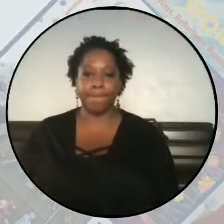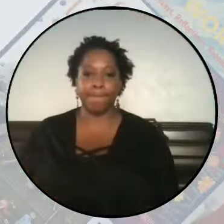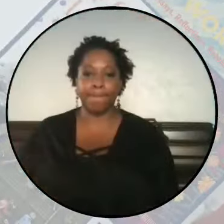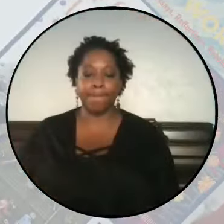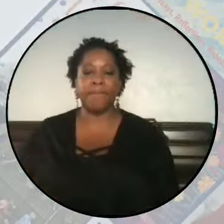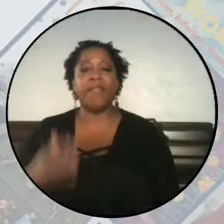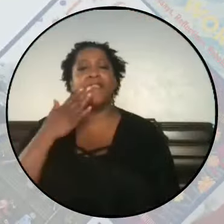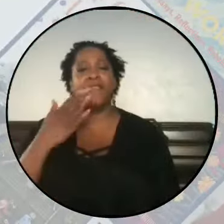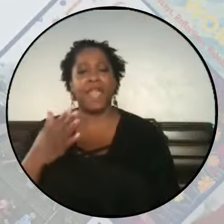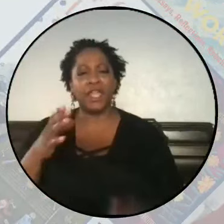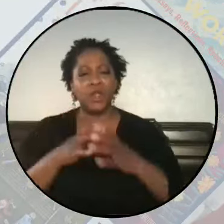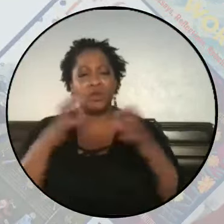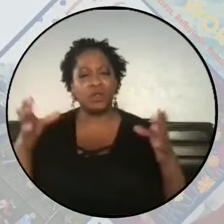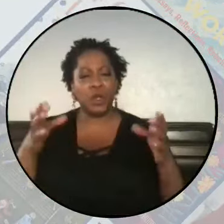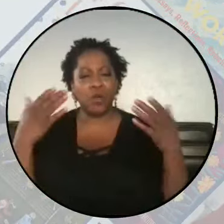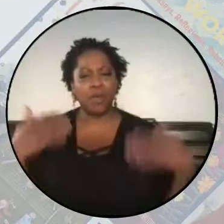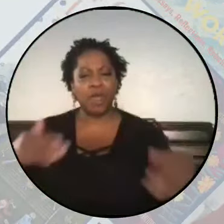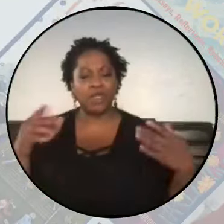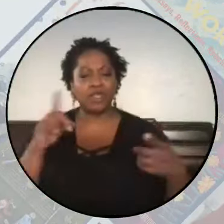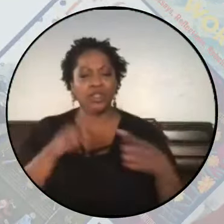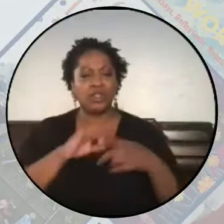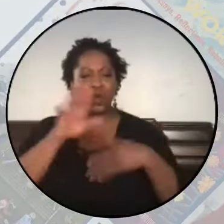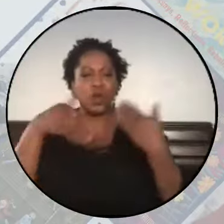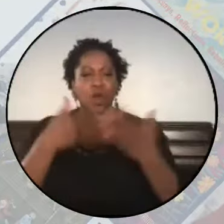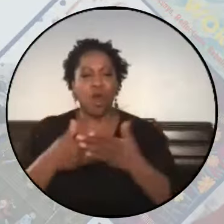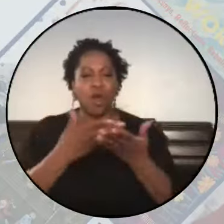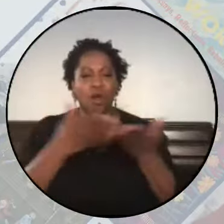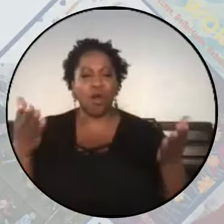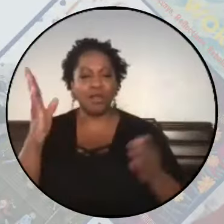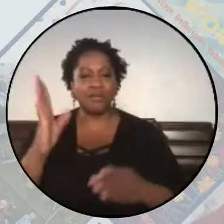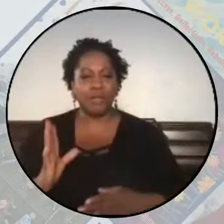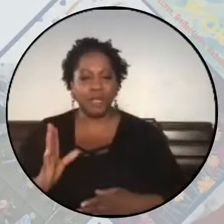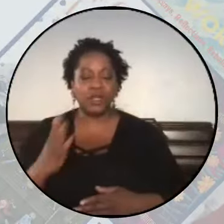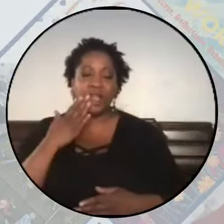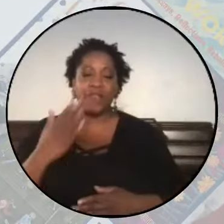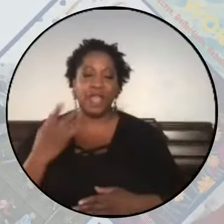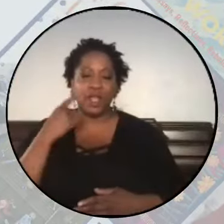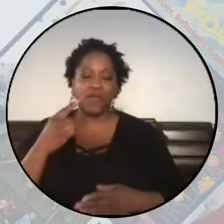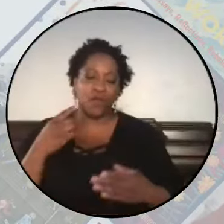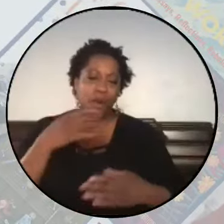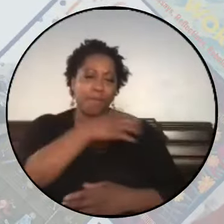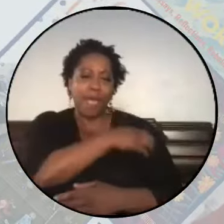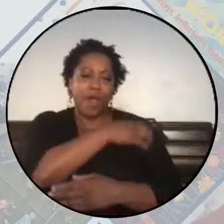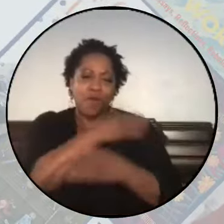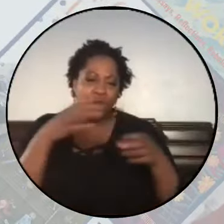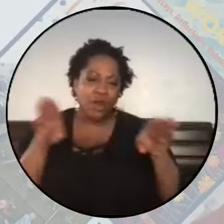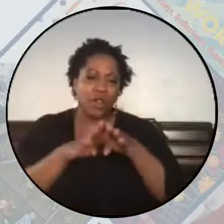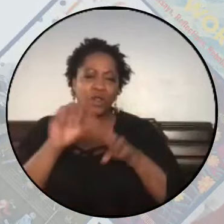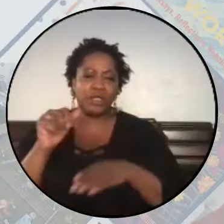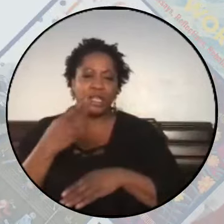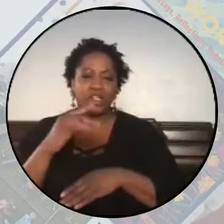Thank you so much to all of our speakers and thanks for that powerful closing, Angela.